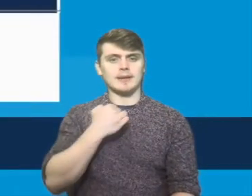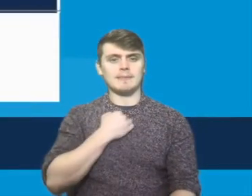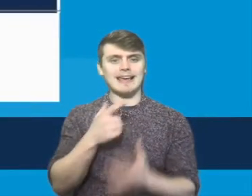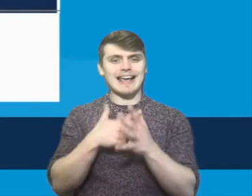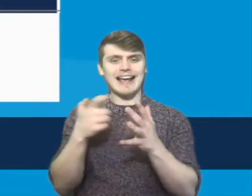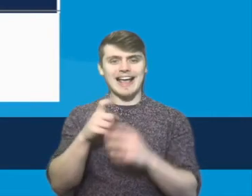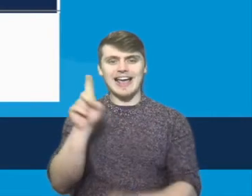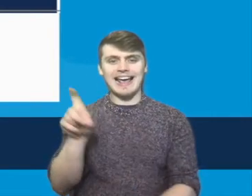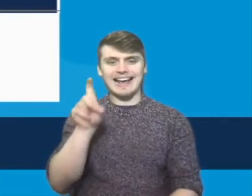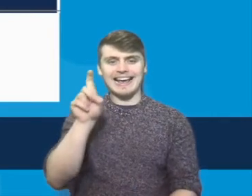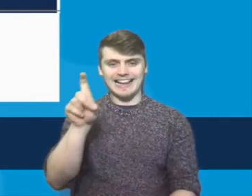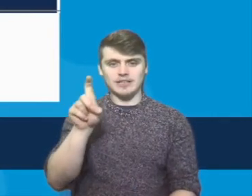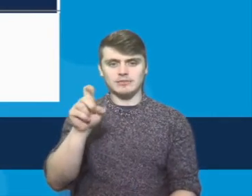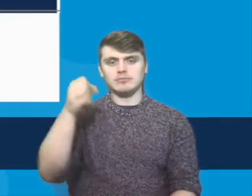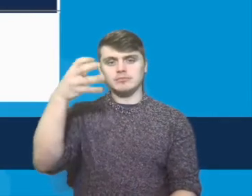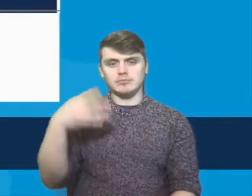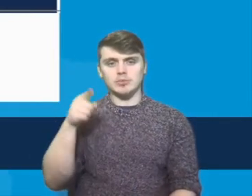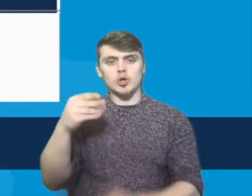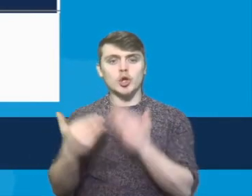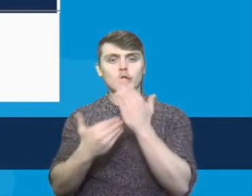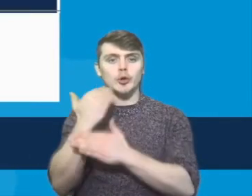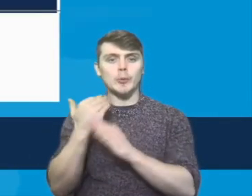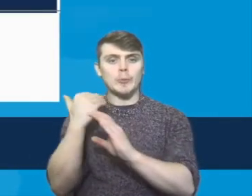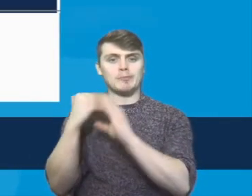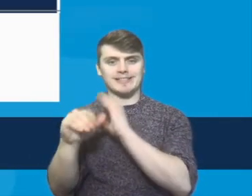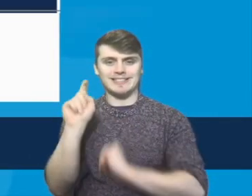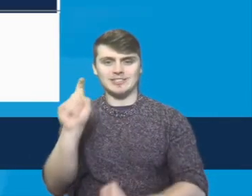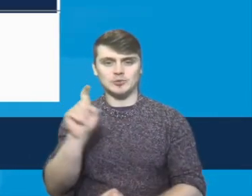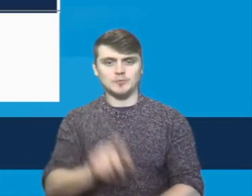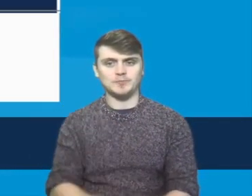Click My Account and select New Message